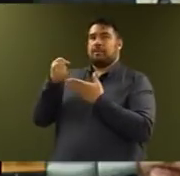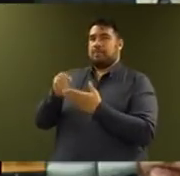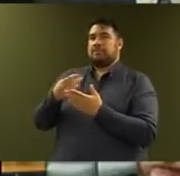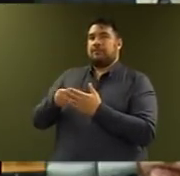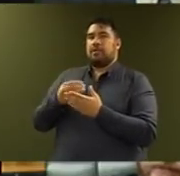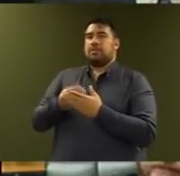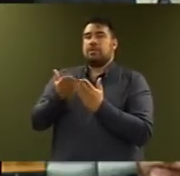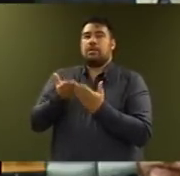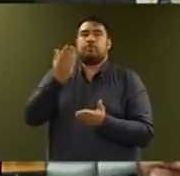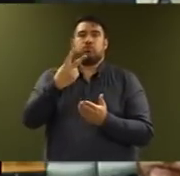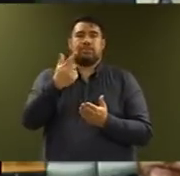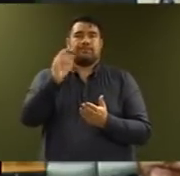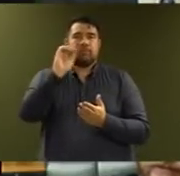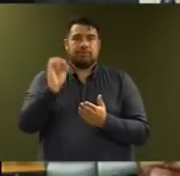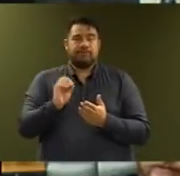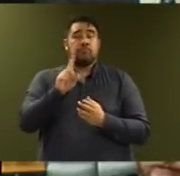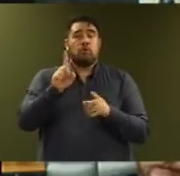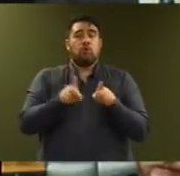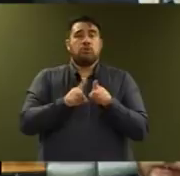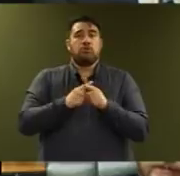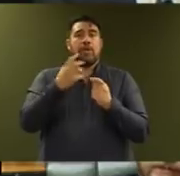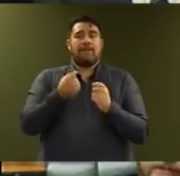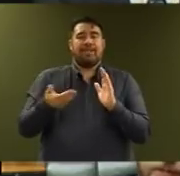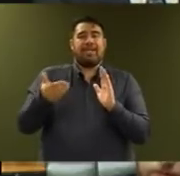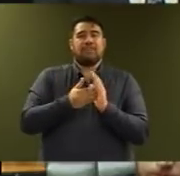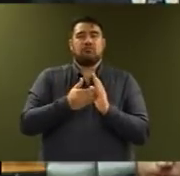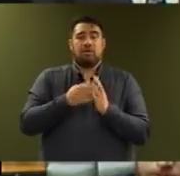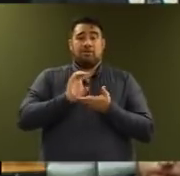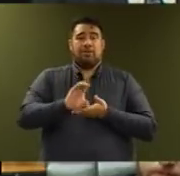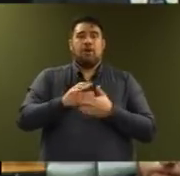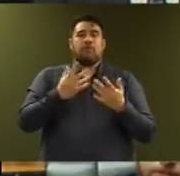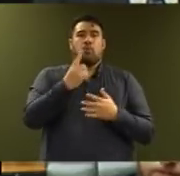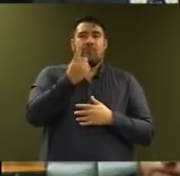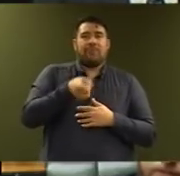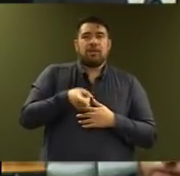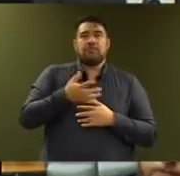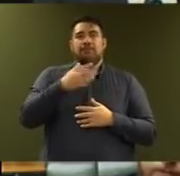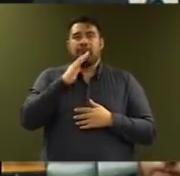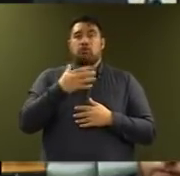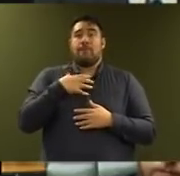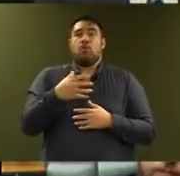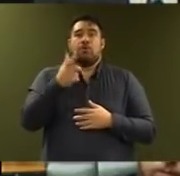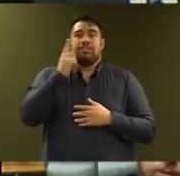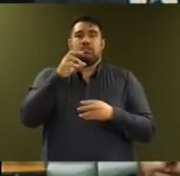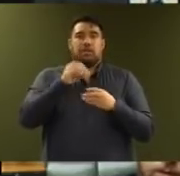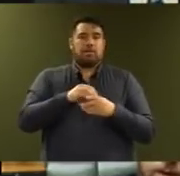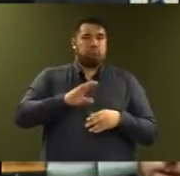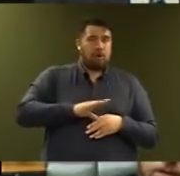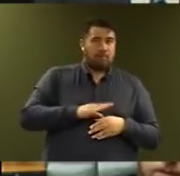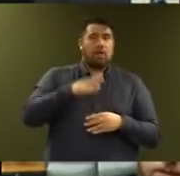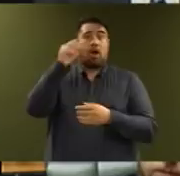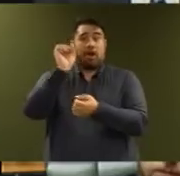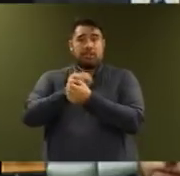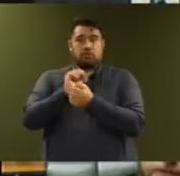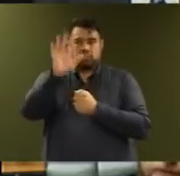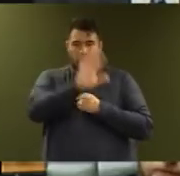We are also providing for an additional 1,500 teachers in our primary and secondary schools across the country over the